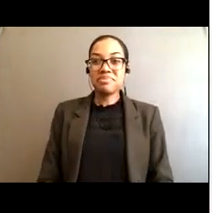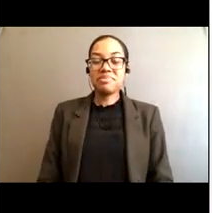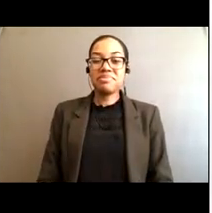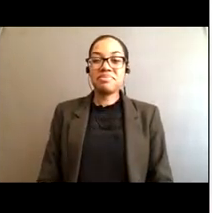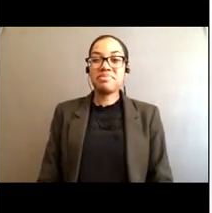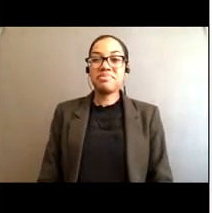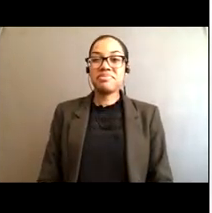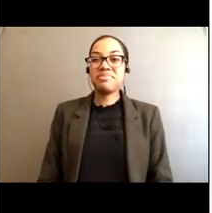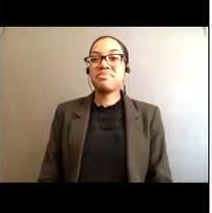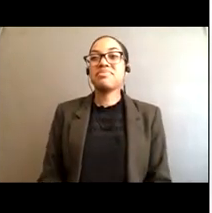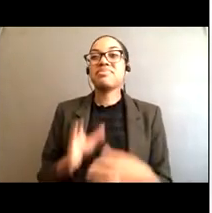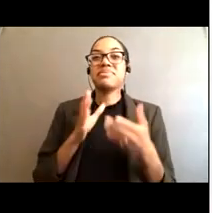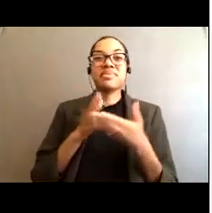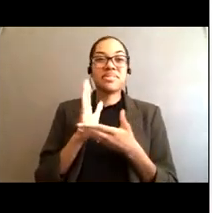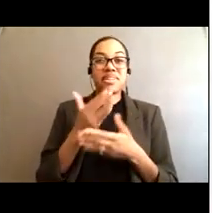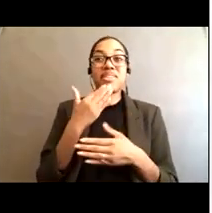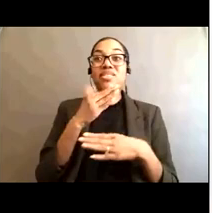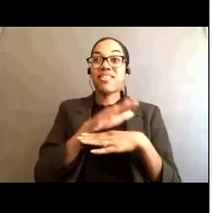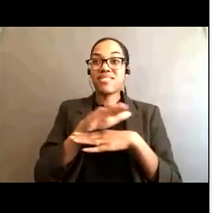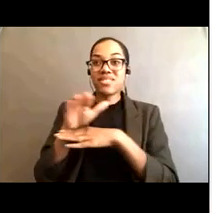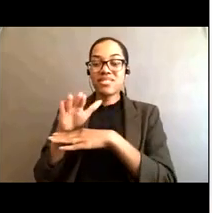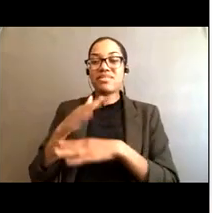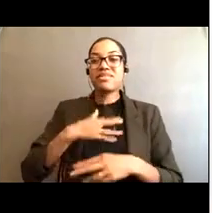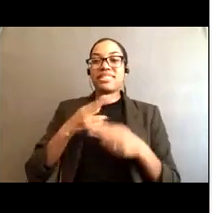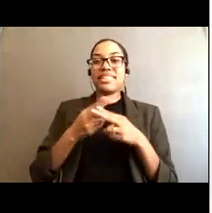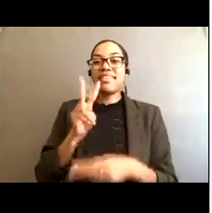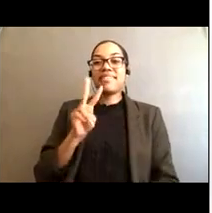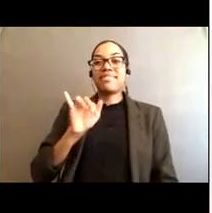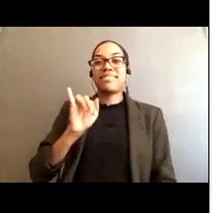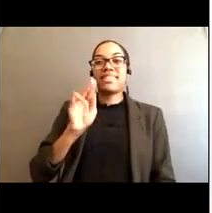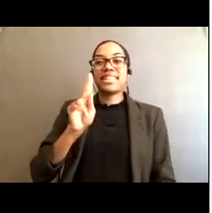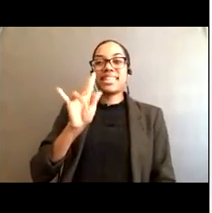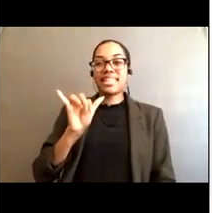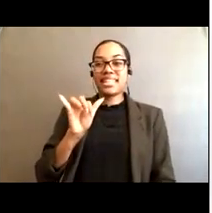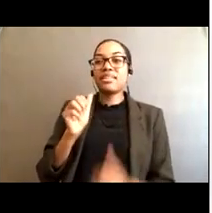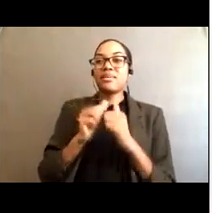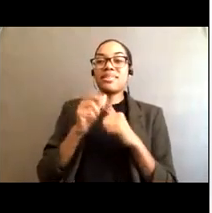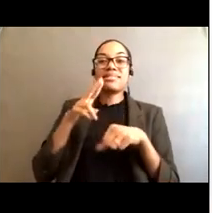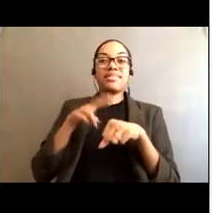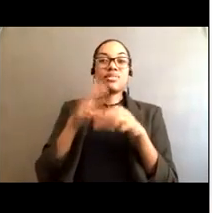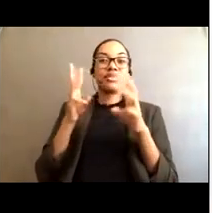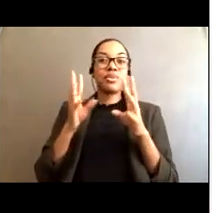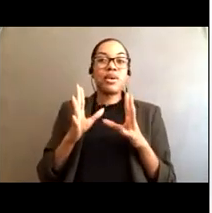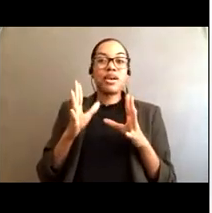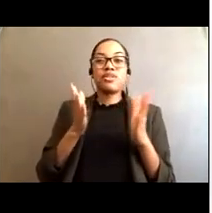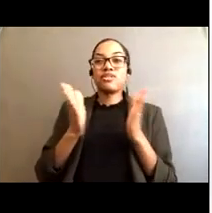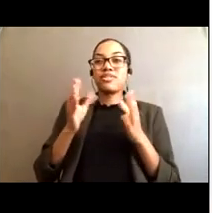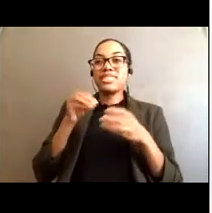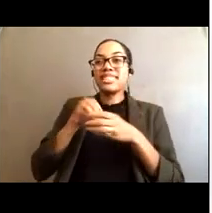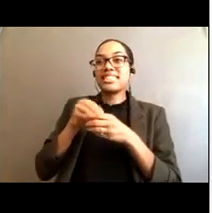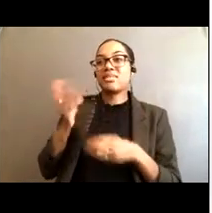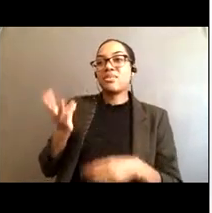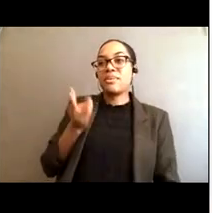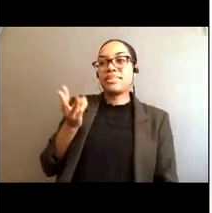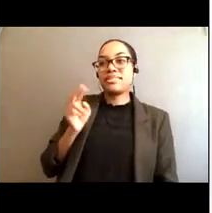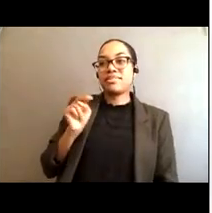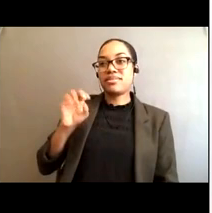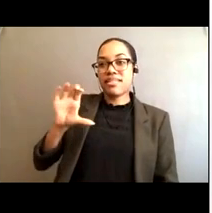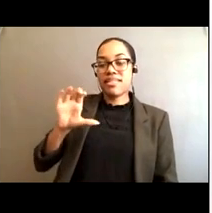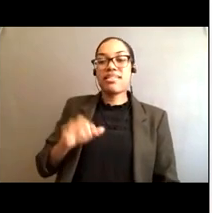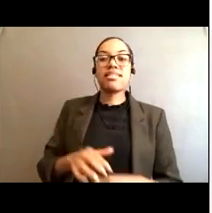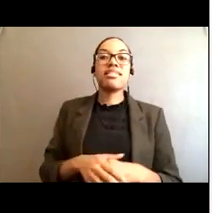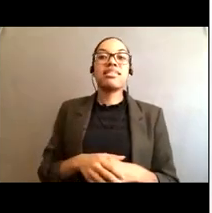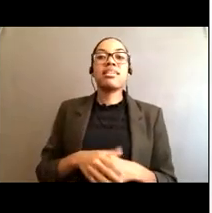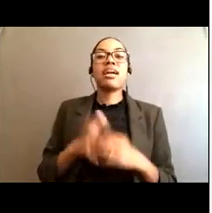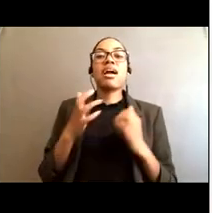All right. Well, good afternoon. My name's Vicki. I'm with the National Weather Service in Wilmington. And just want to go over